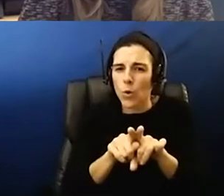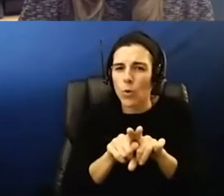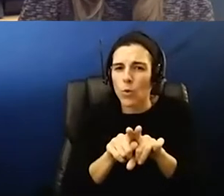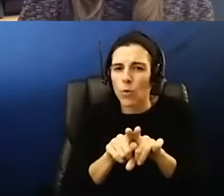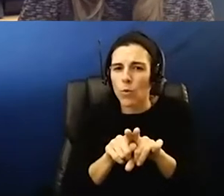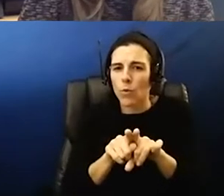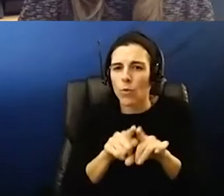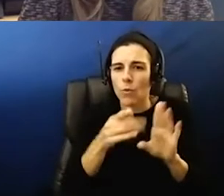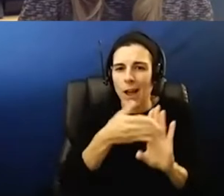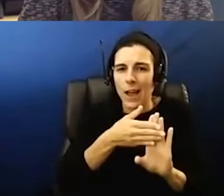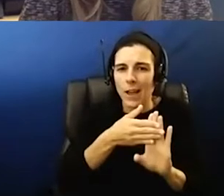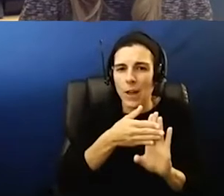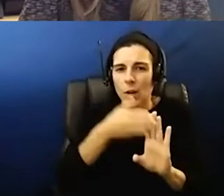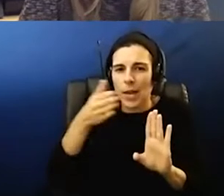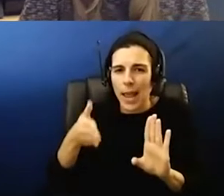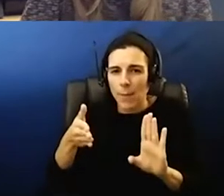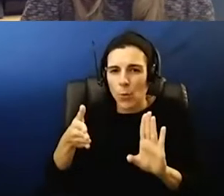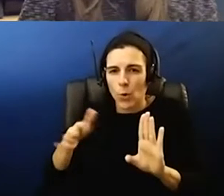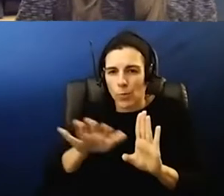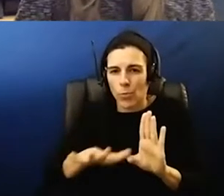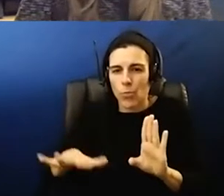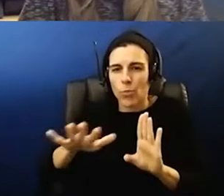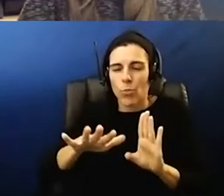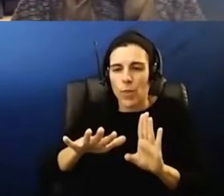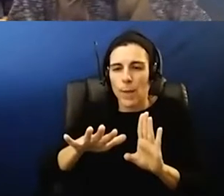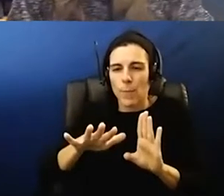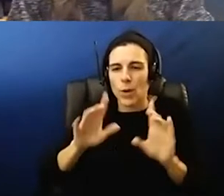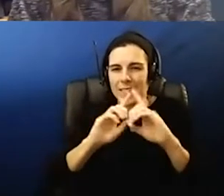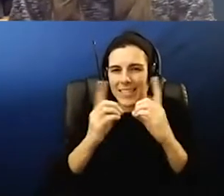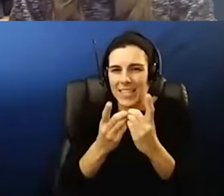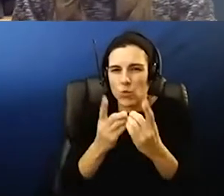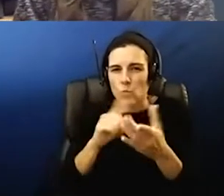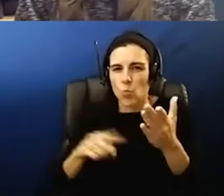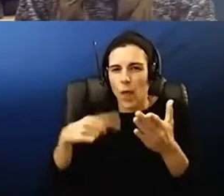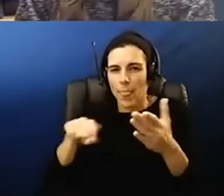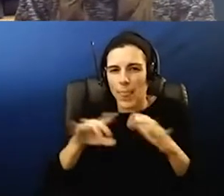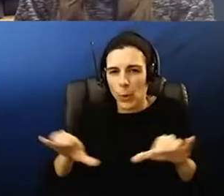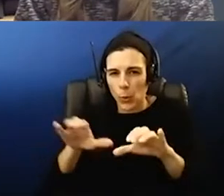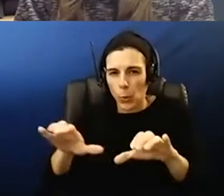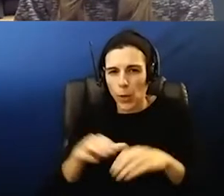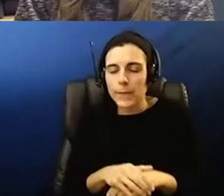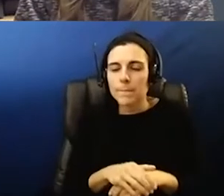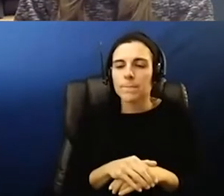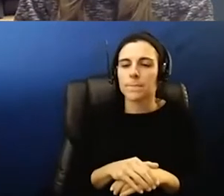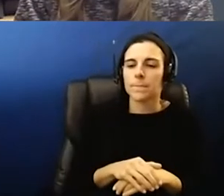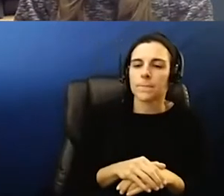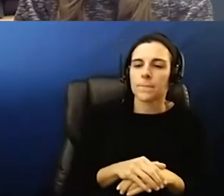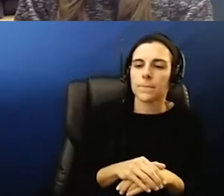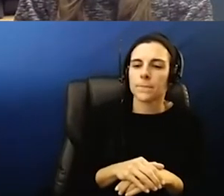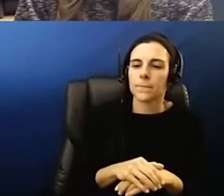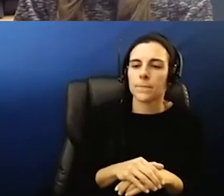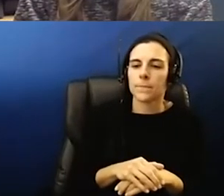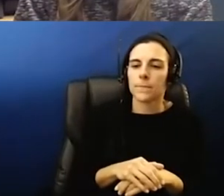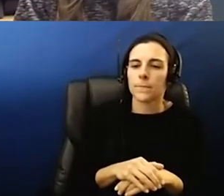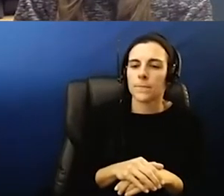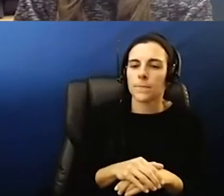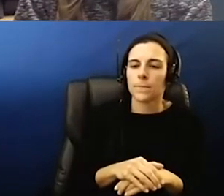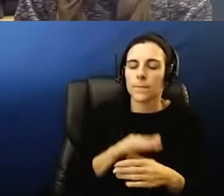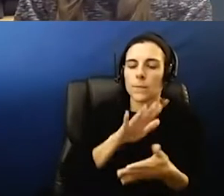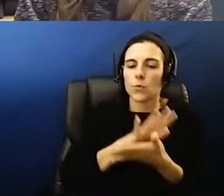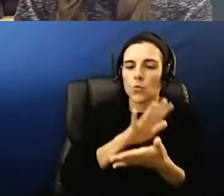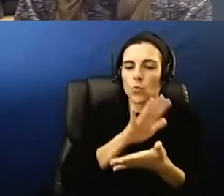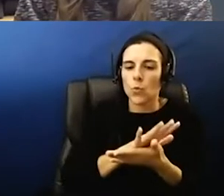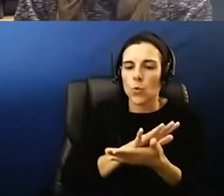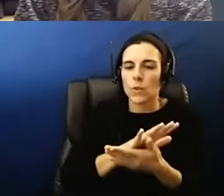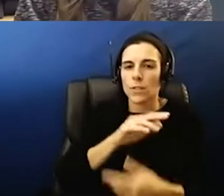neighboring districts are doing yeah our uil district uh includes schools in leander isd as well as